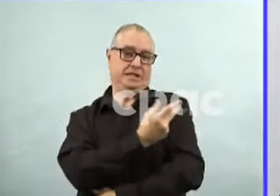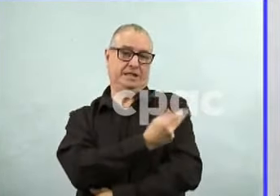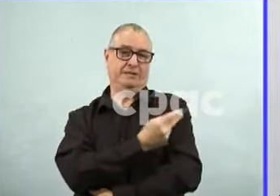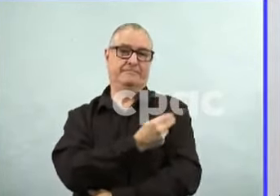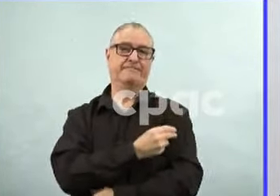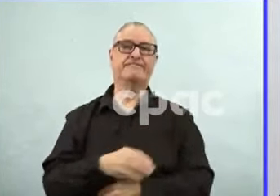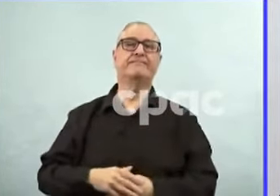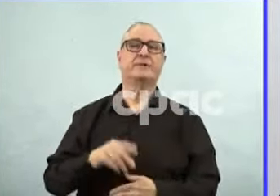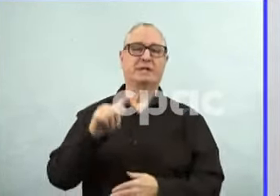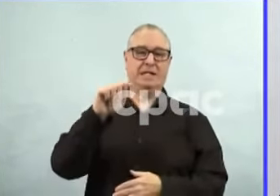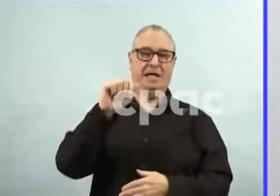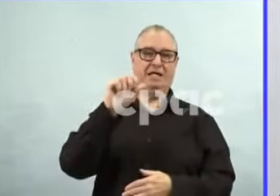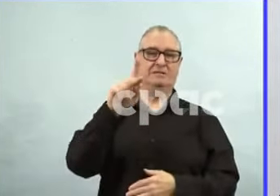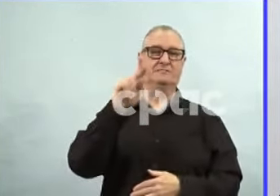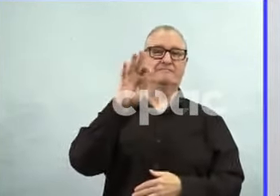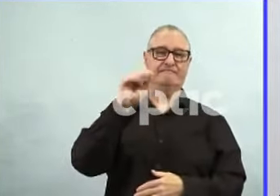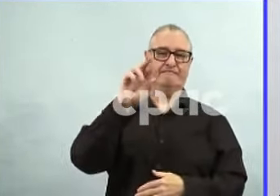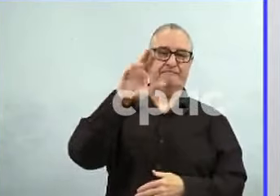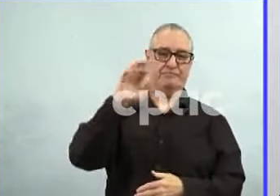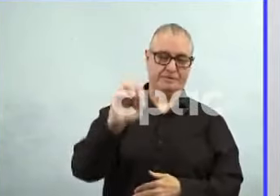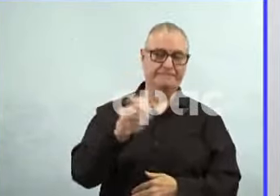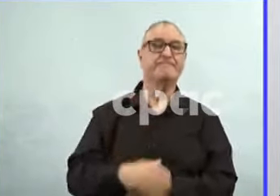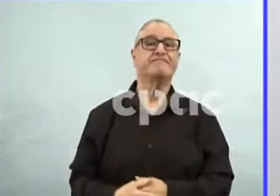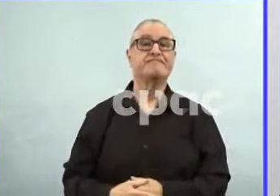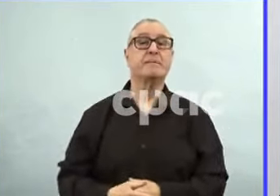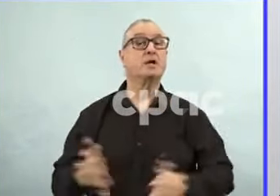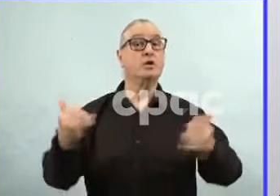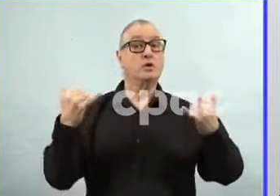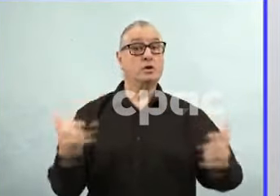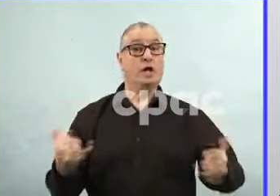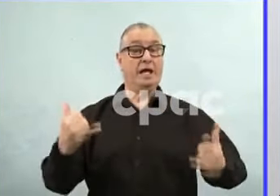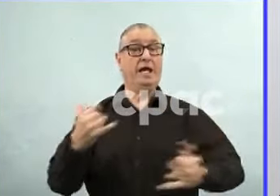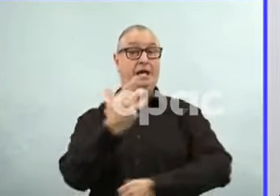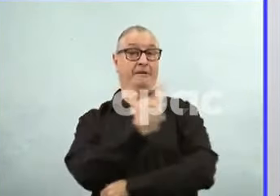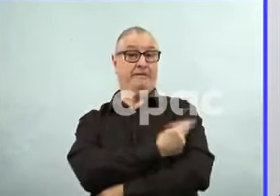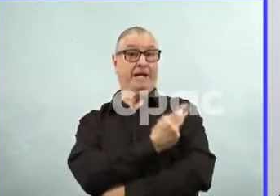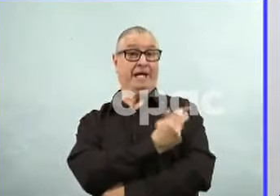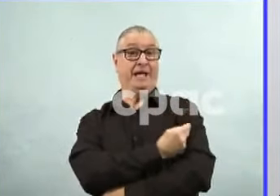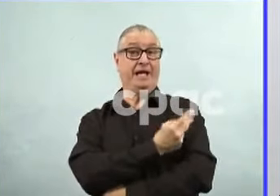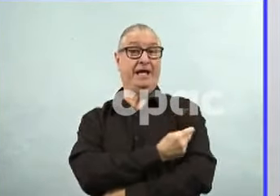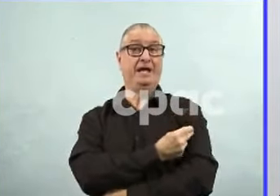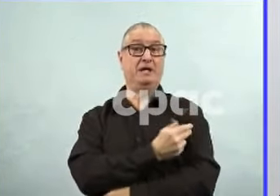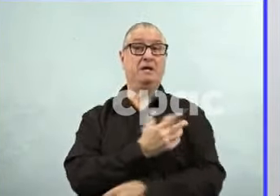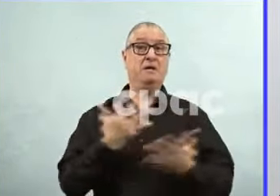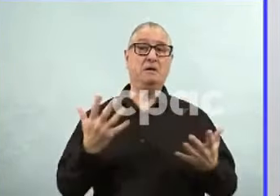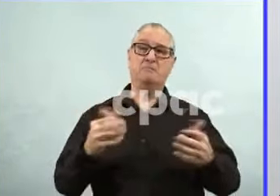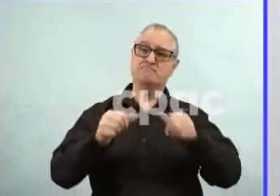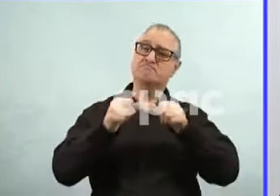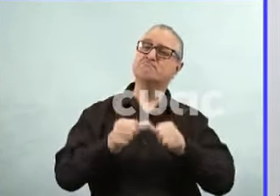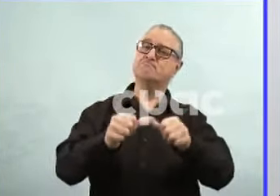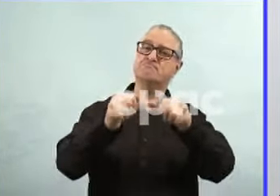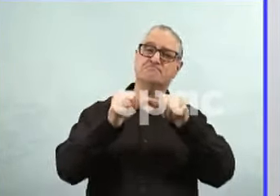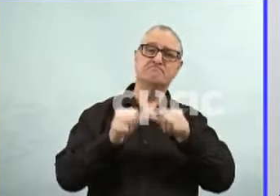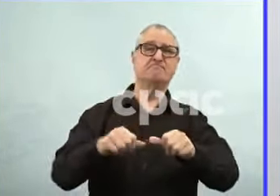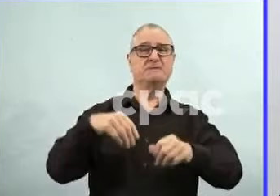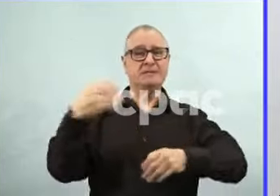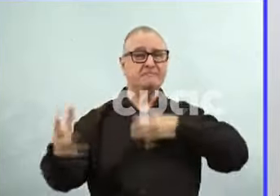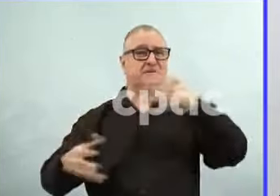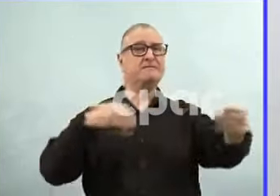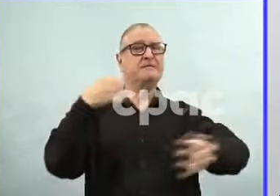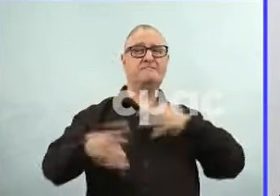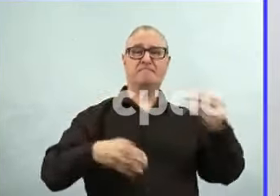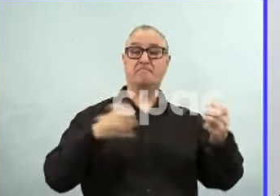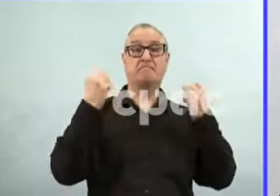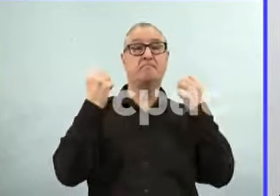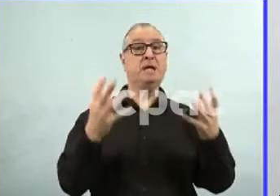-19 vaccine campaign continues to roll out, many people still have questions about the safety of the COVID-19 vaccines, both